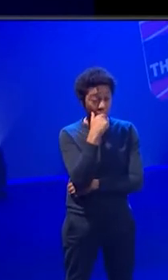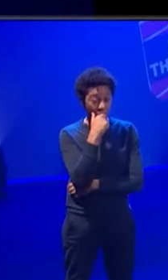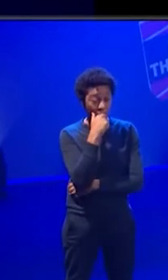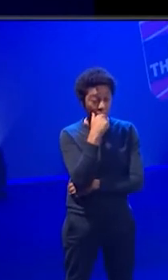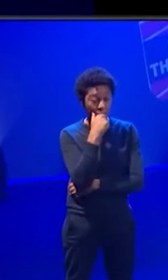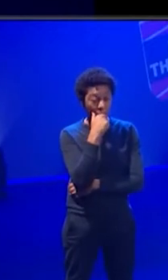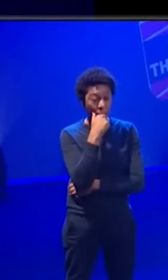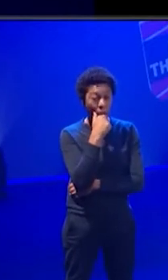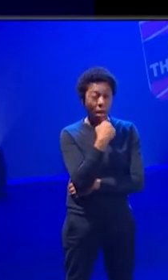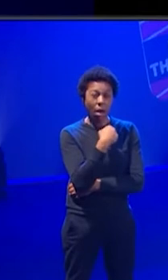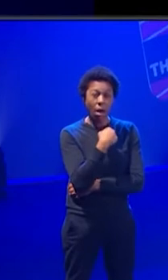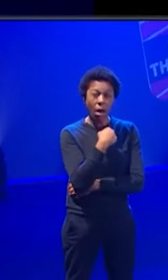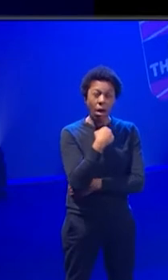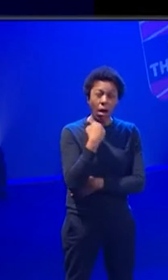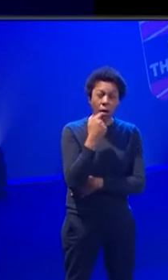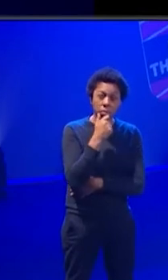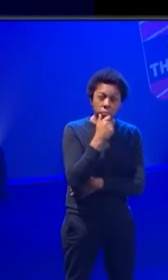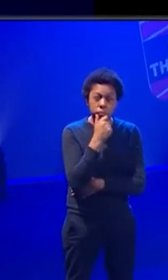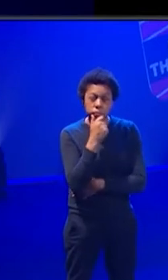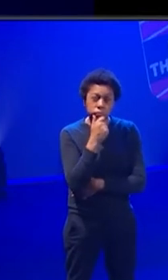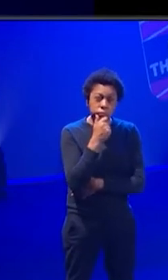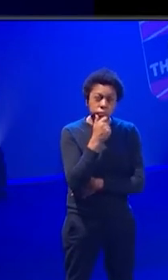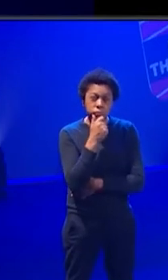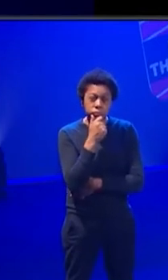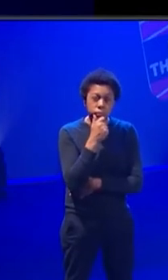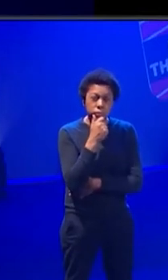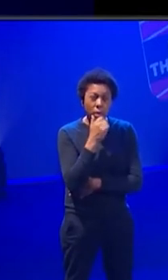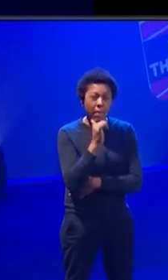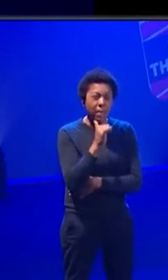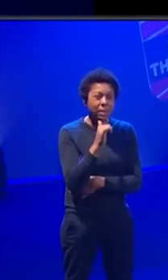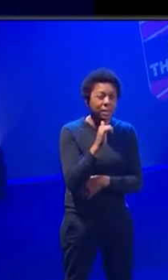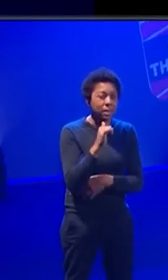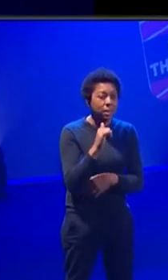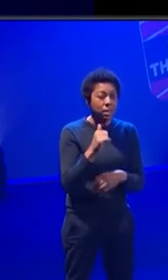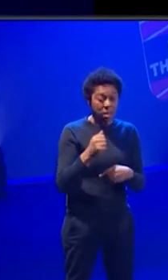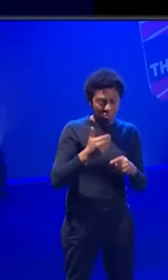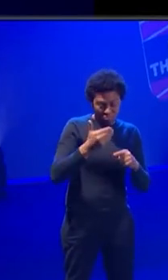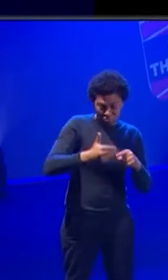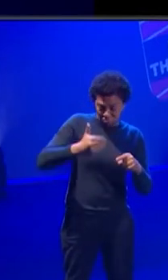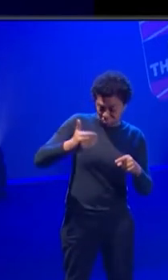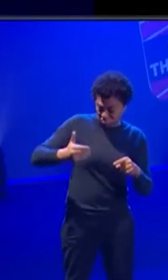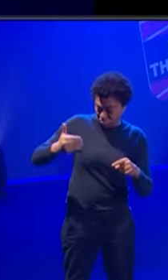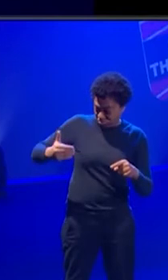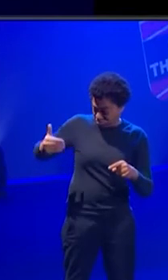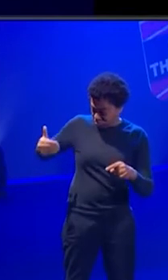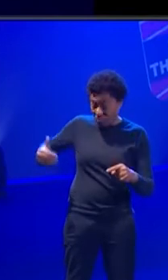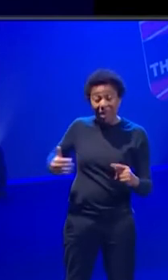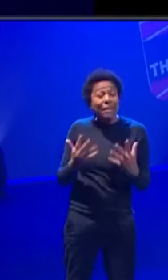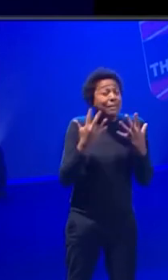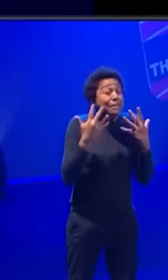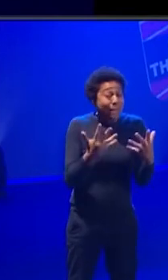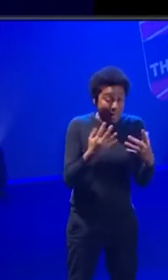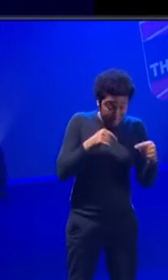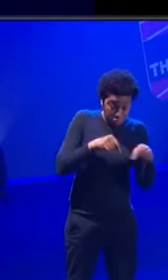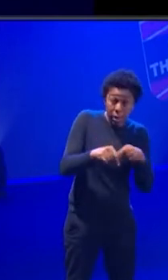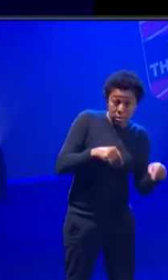say regularly that I'm one of the last technical directors who probably started sweeping the stage. You know,